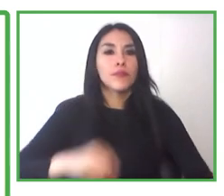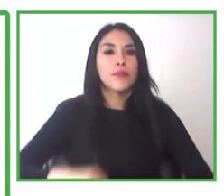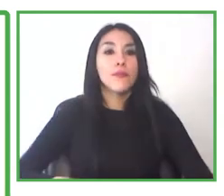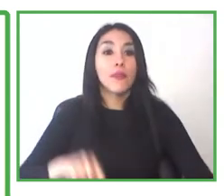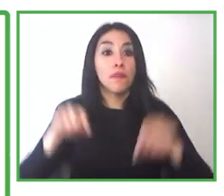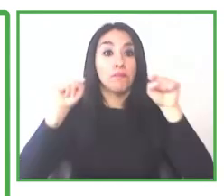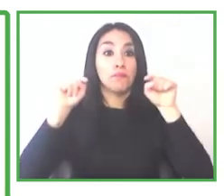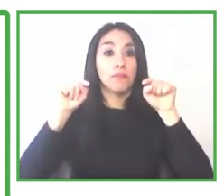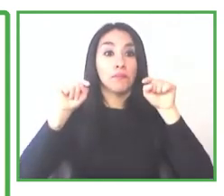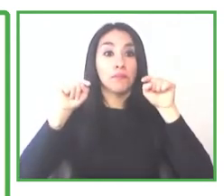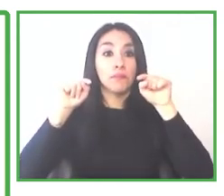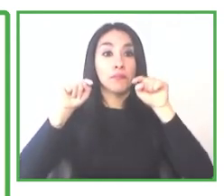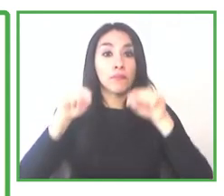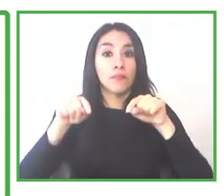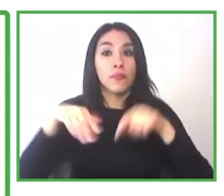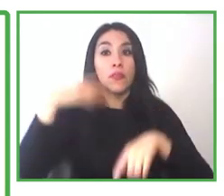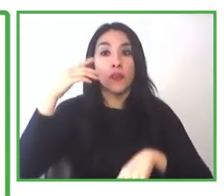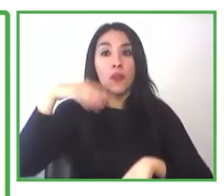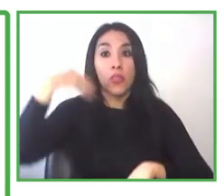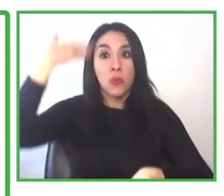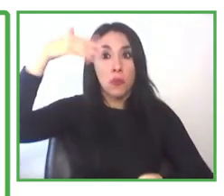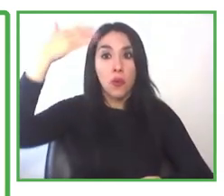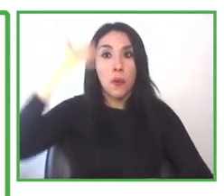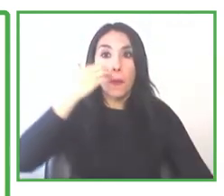and why are we here today,